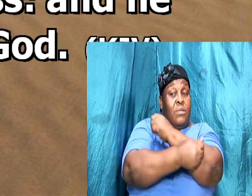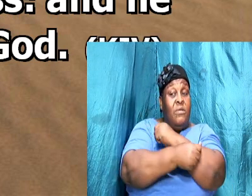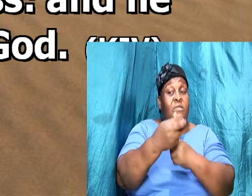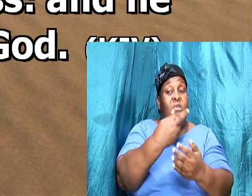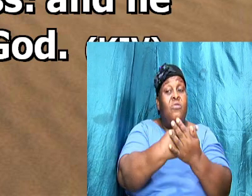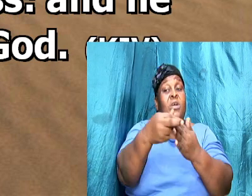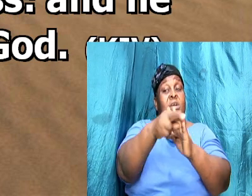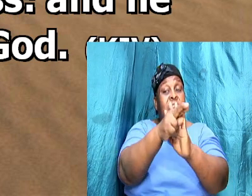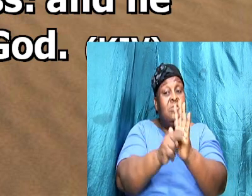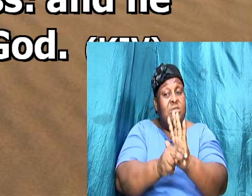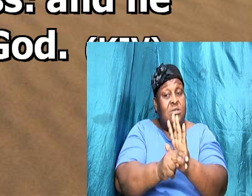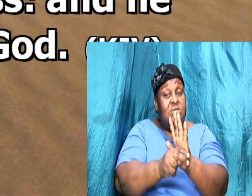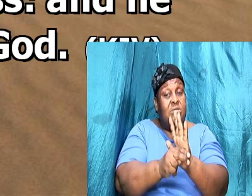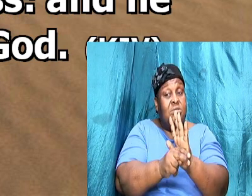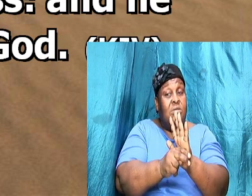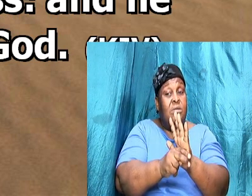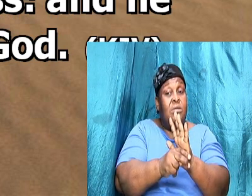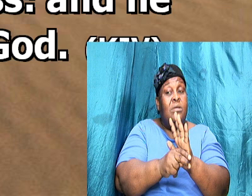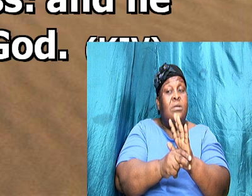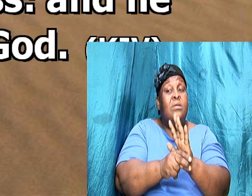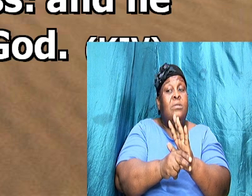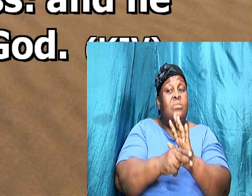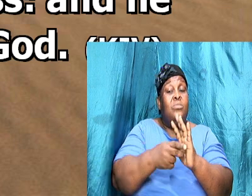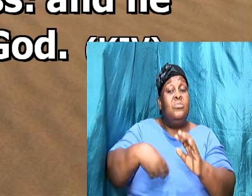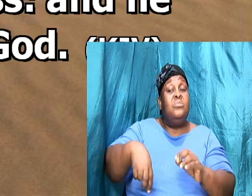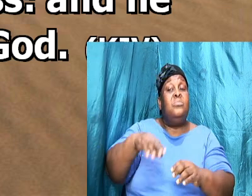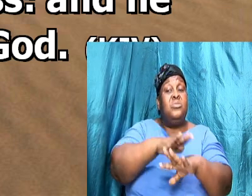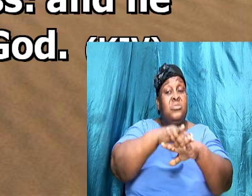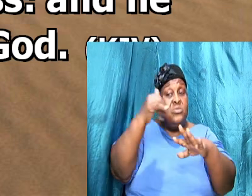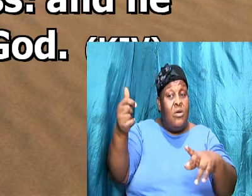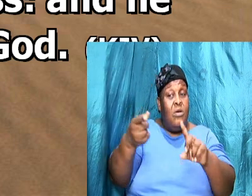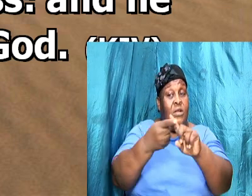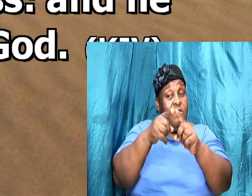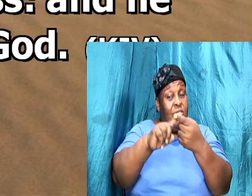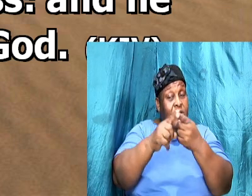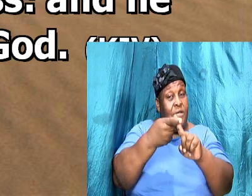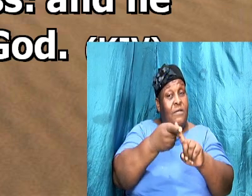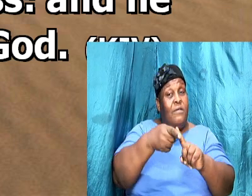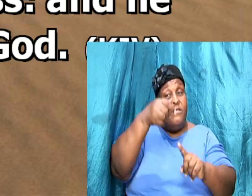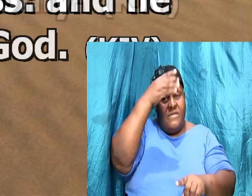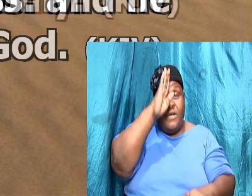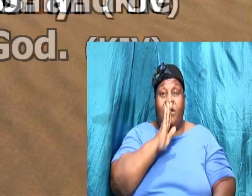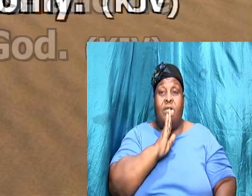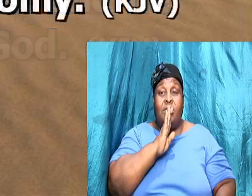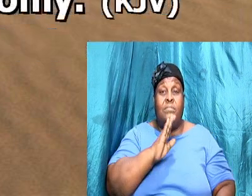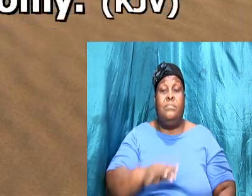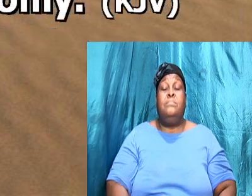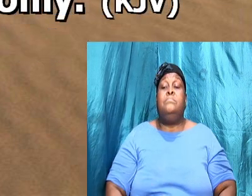righteousness and he was called a friend of God